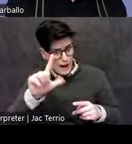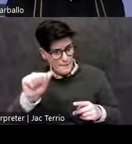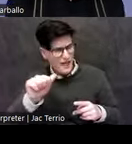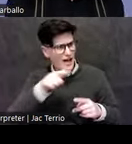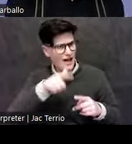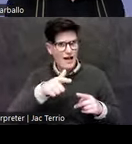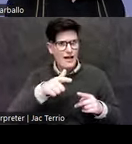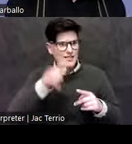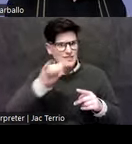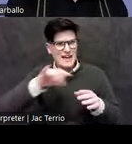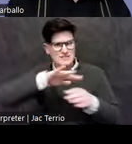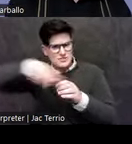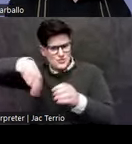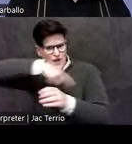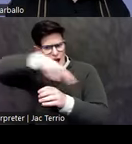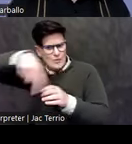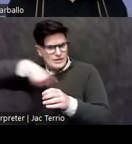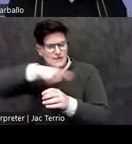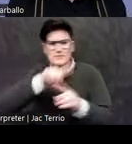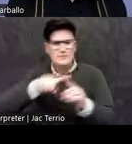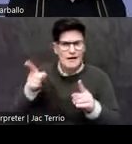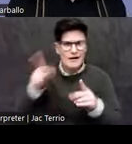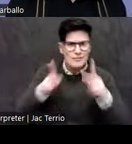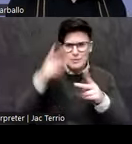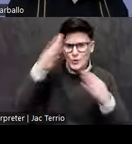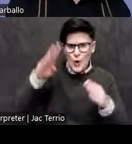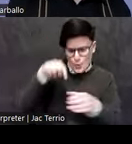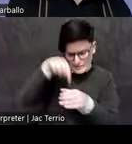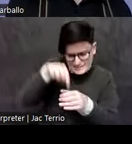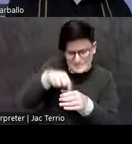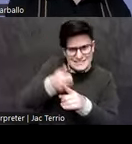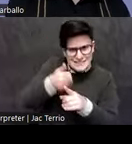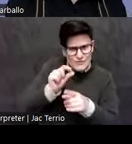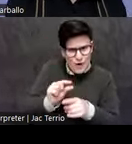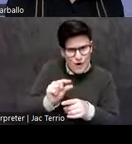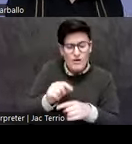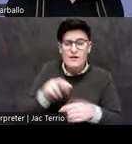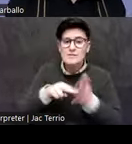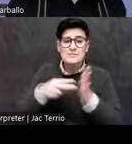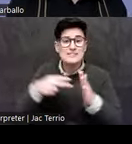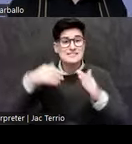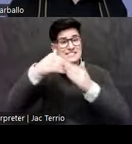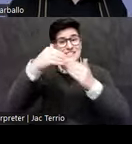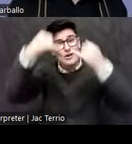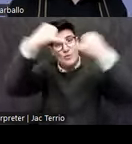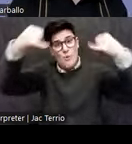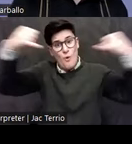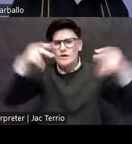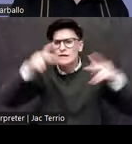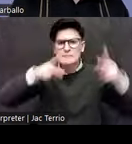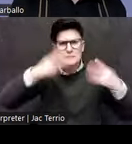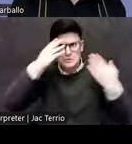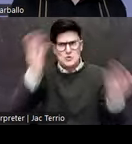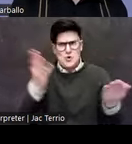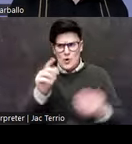state. So at least, you know, on the borderlands, people are not as aware of Tlaxcala existing